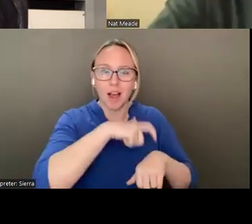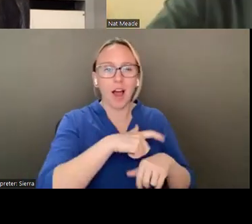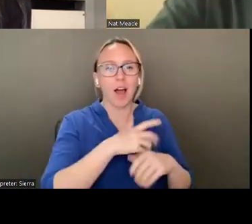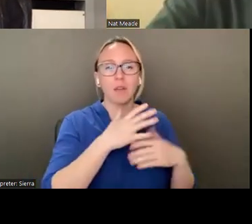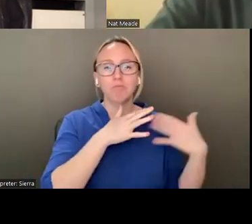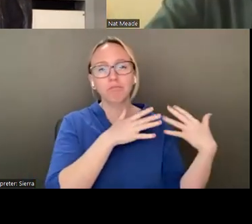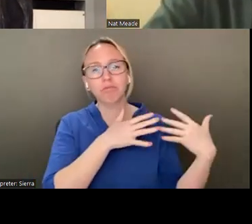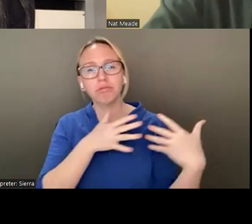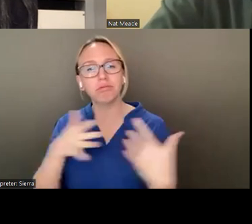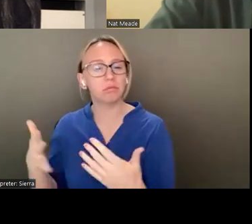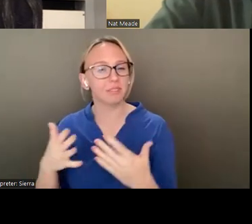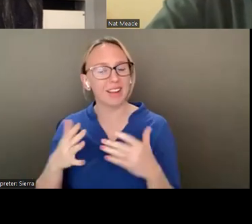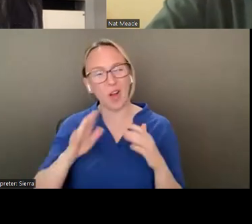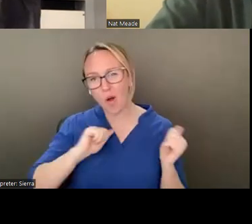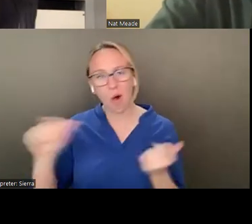all of those things.